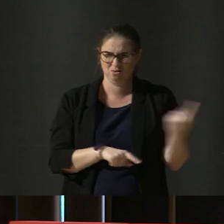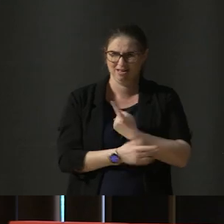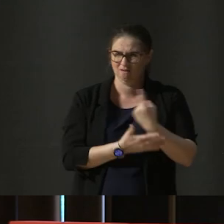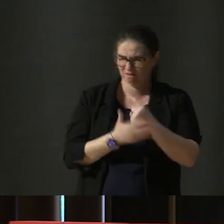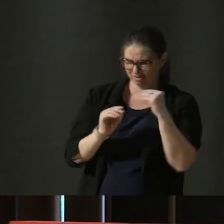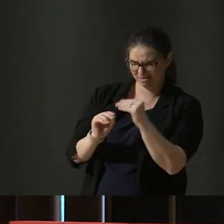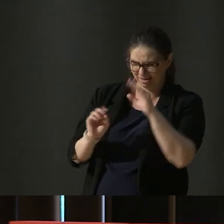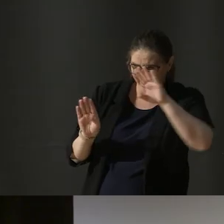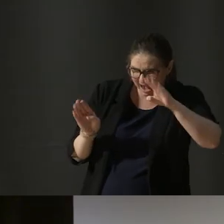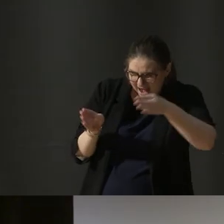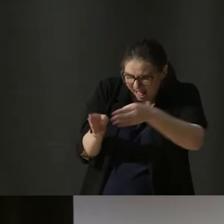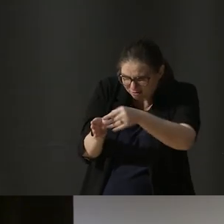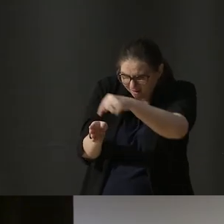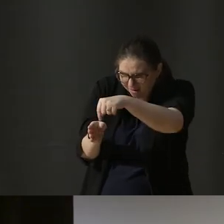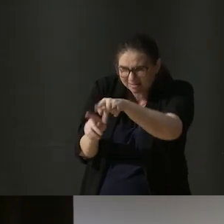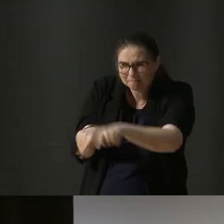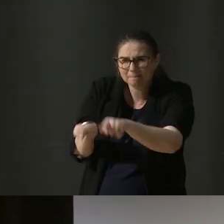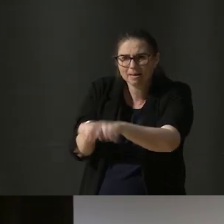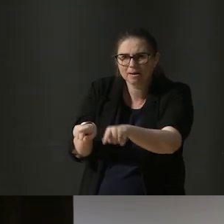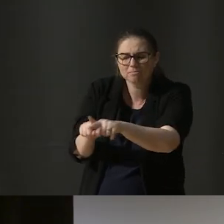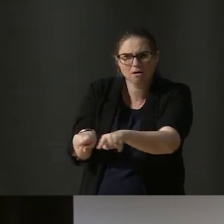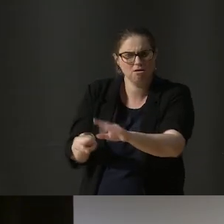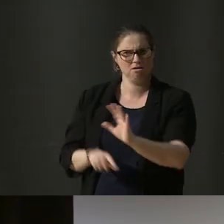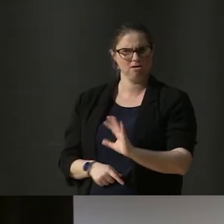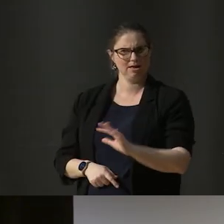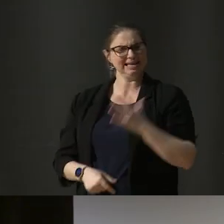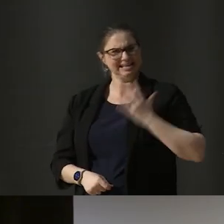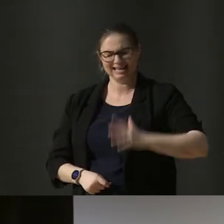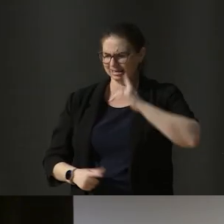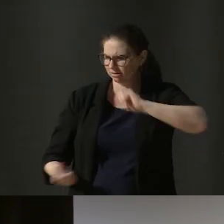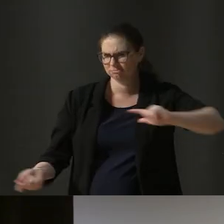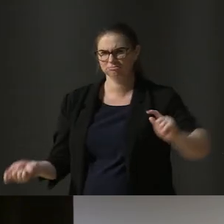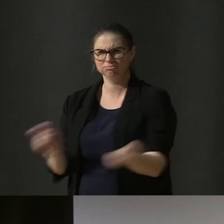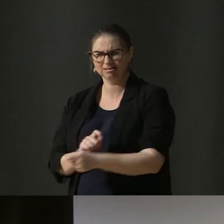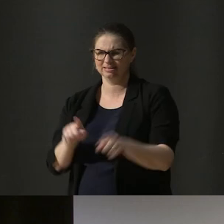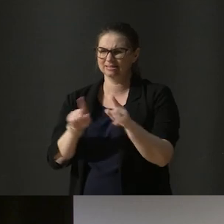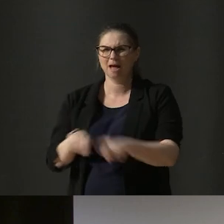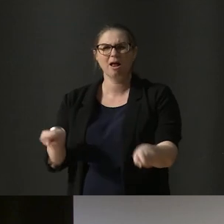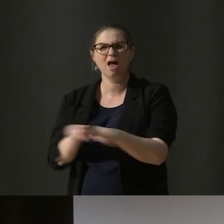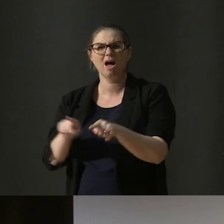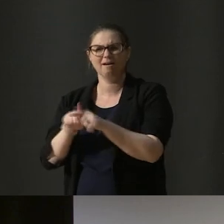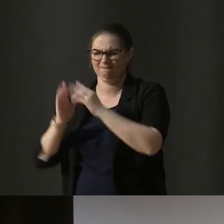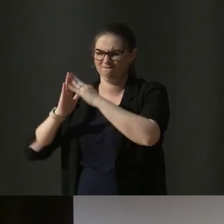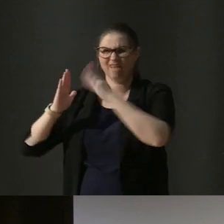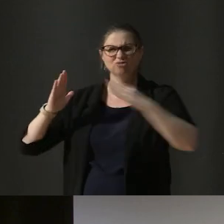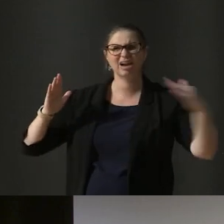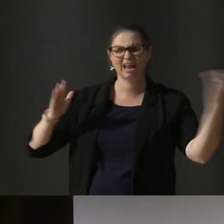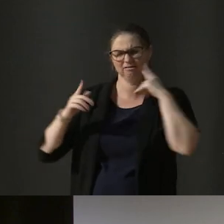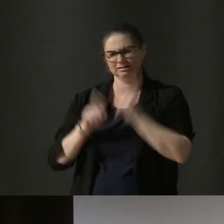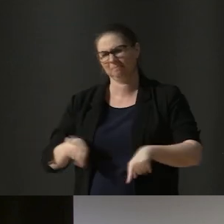mould. Friends, isn't it time we overhaul this factory-style education system?